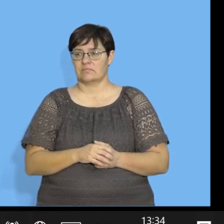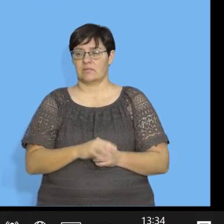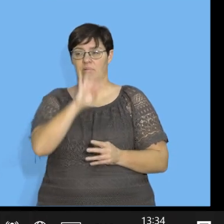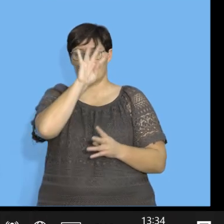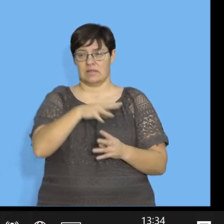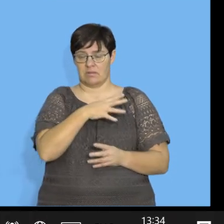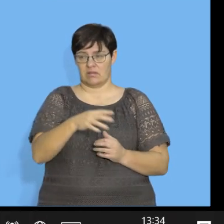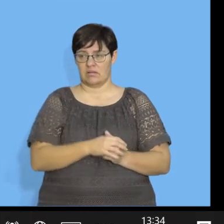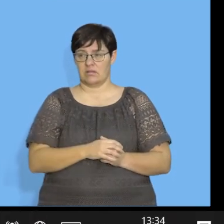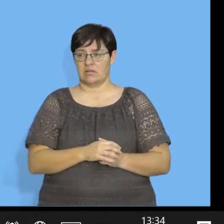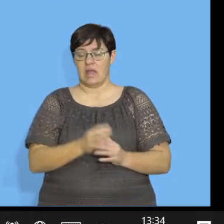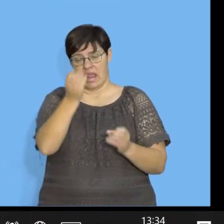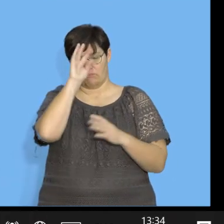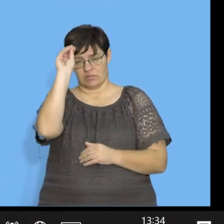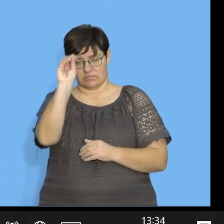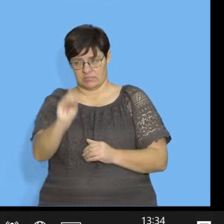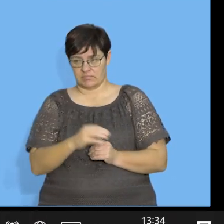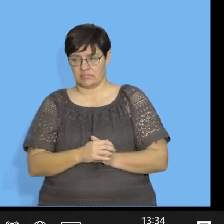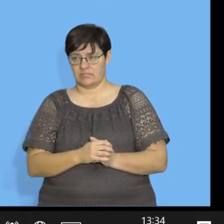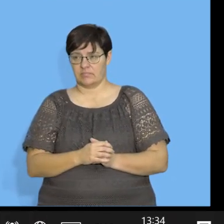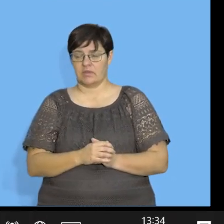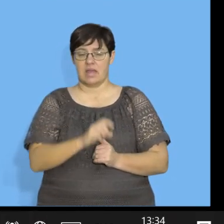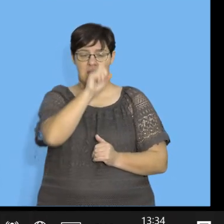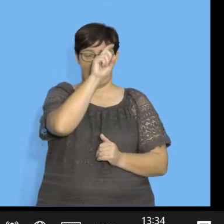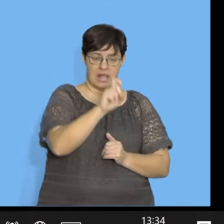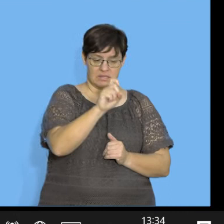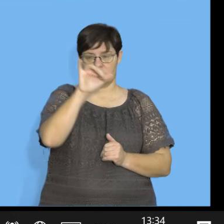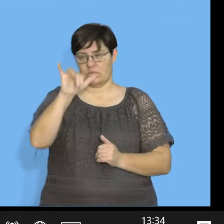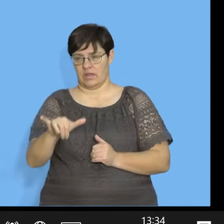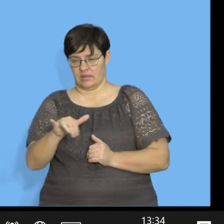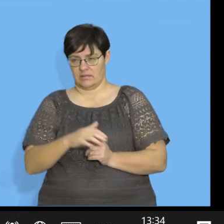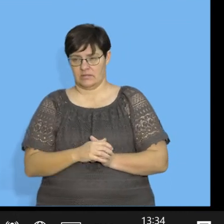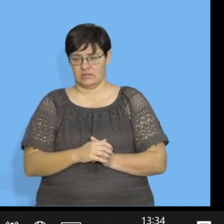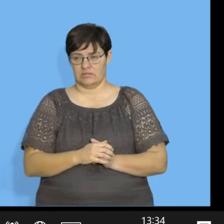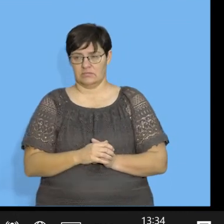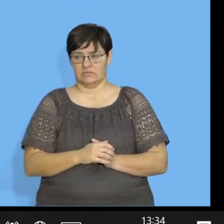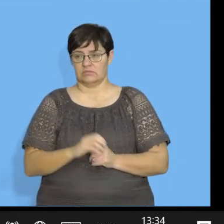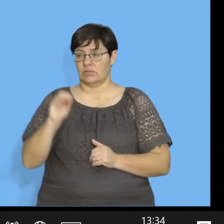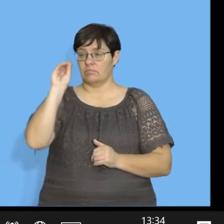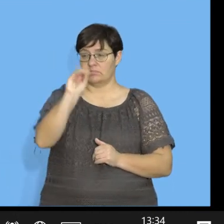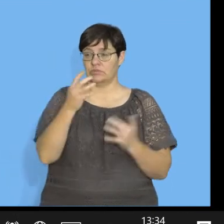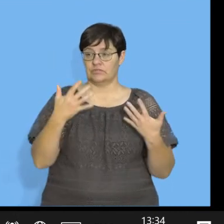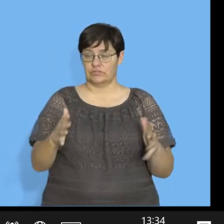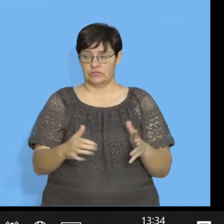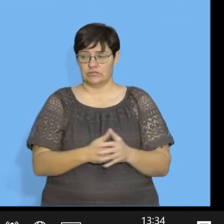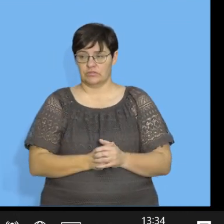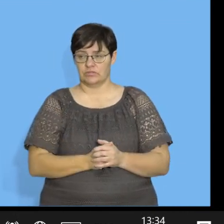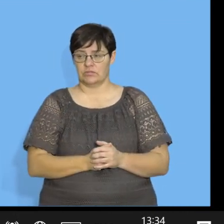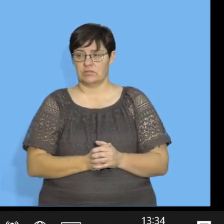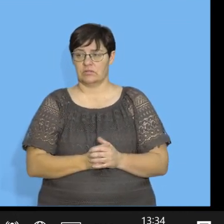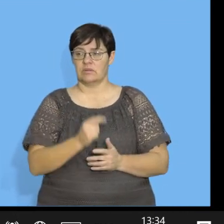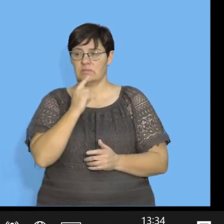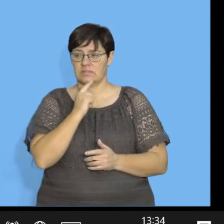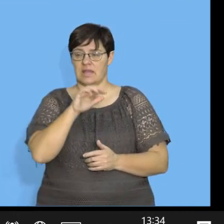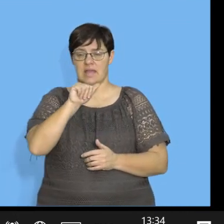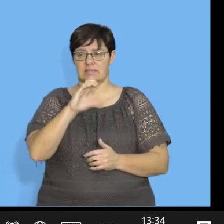I have my table, I've put all my data, my x and y. After putting my data, I'm going to